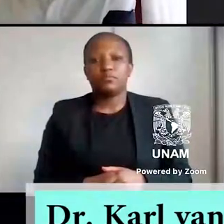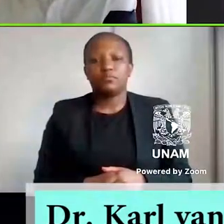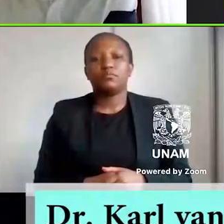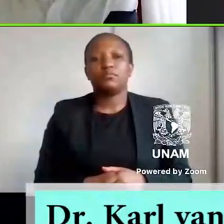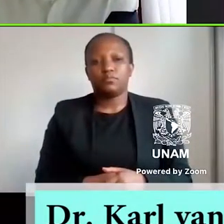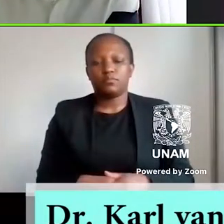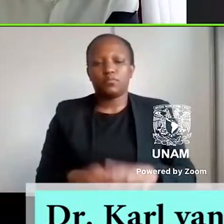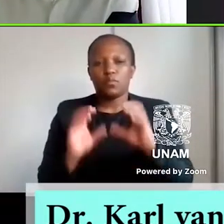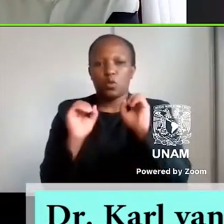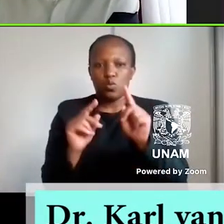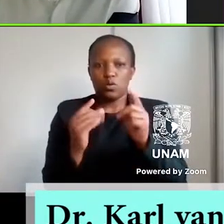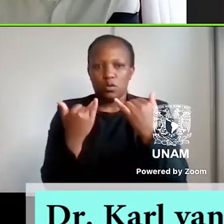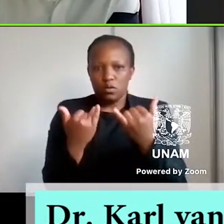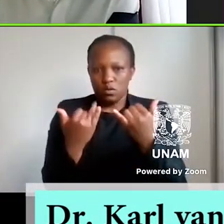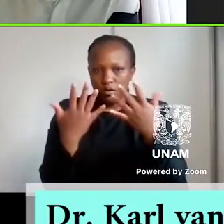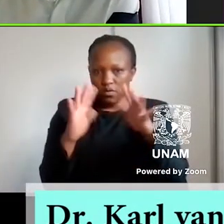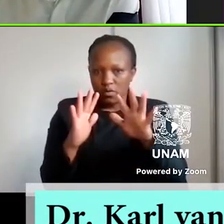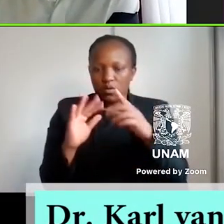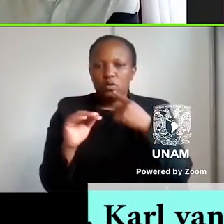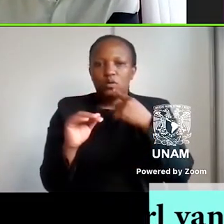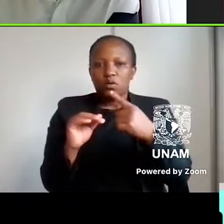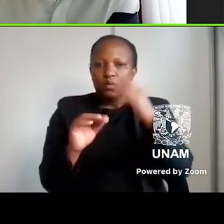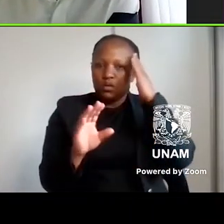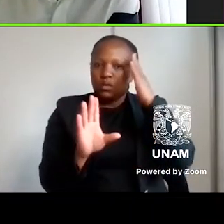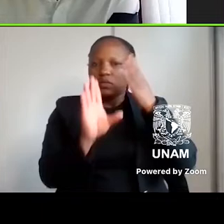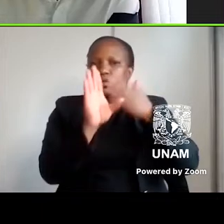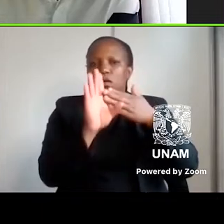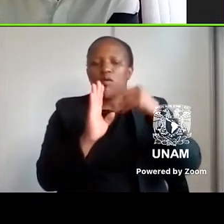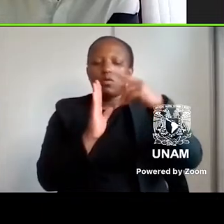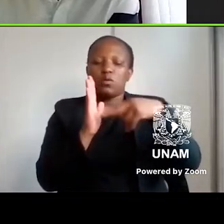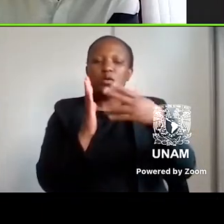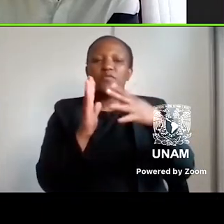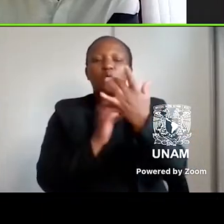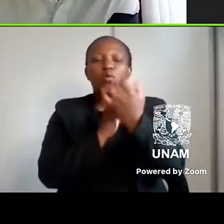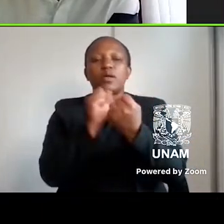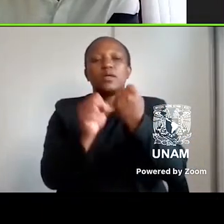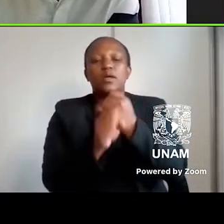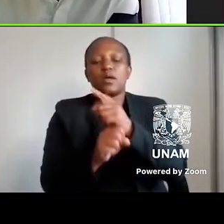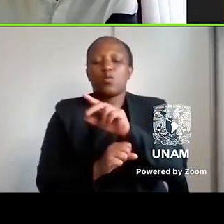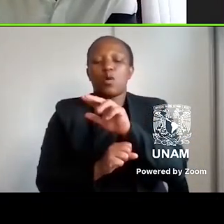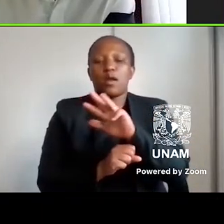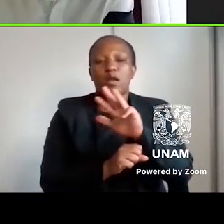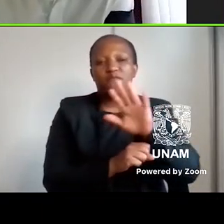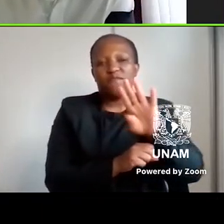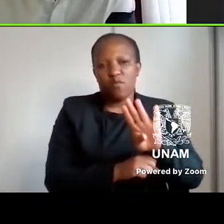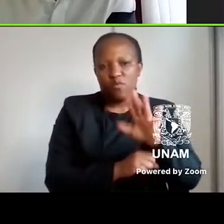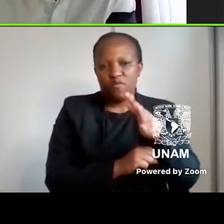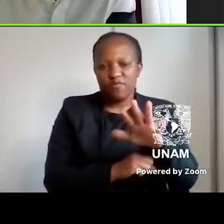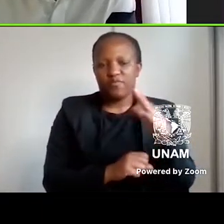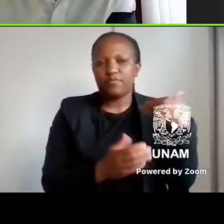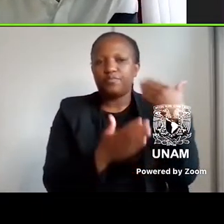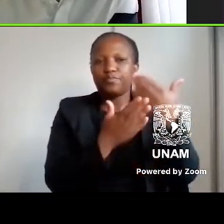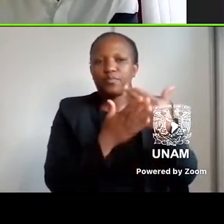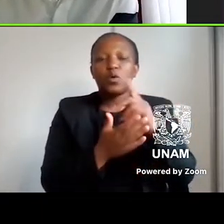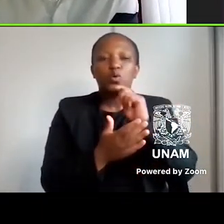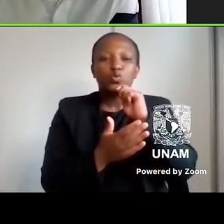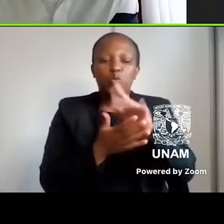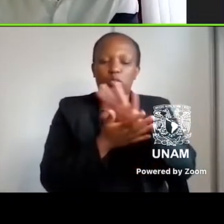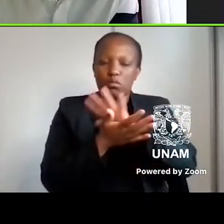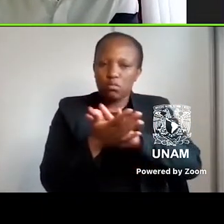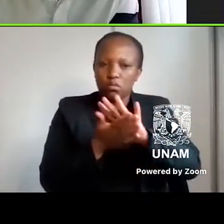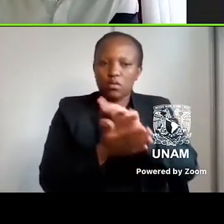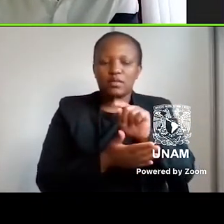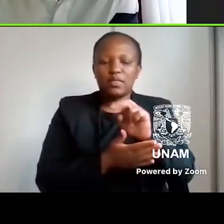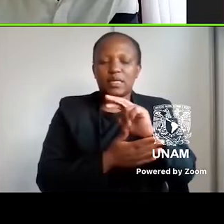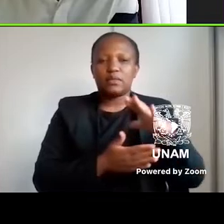Derek Hook provides a psychoanalytic reading of the years after 1994, particularly of the years in and around the Truth and Reconciliation Commission. The